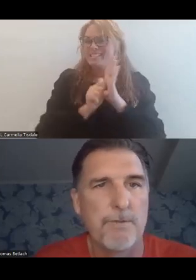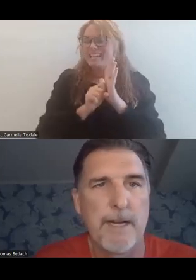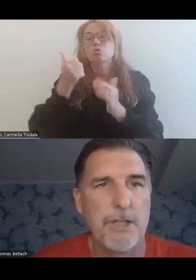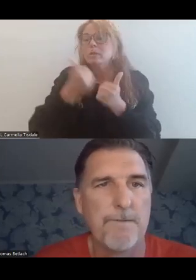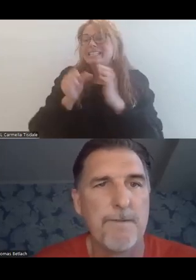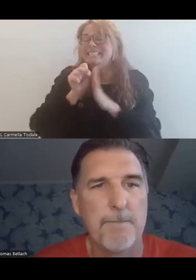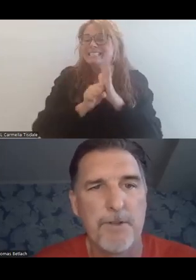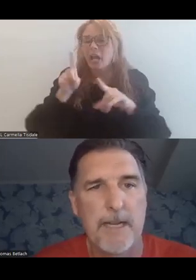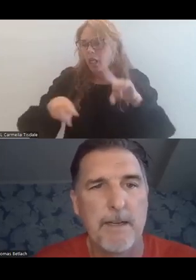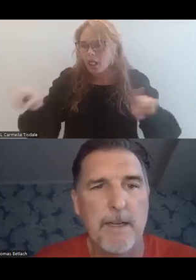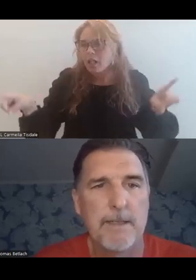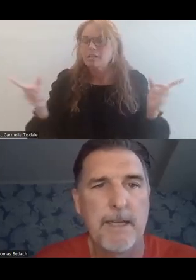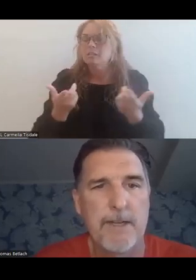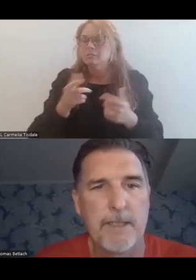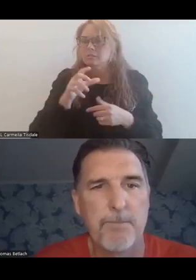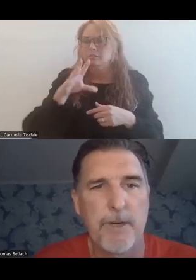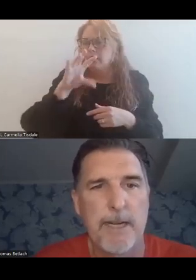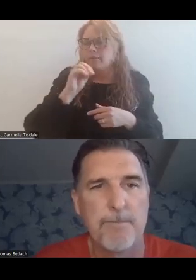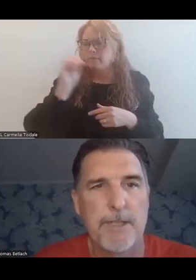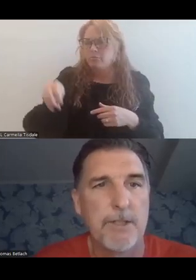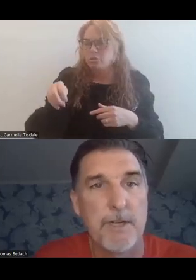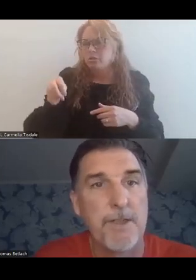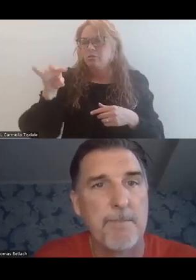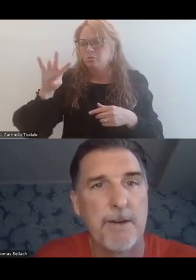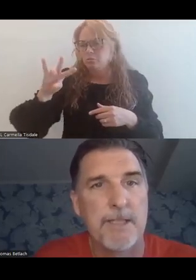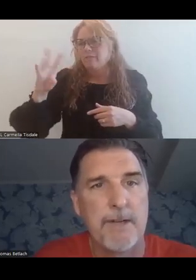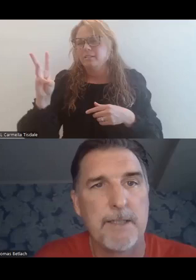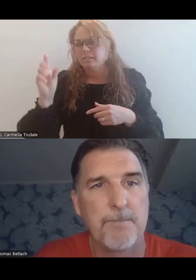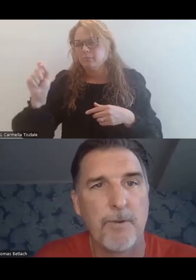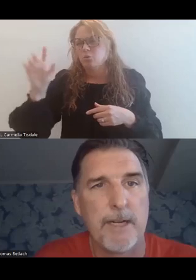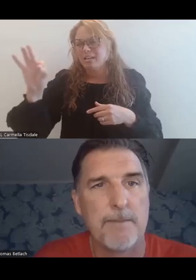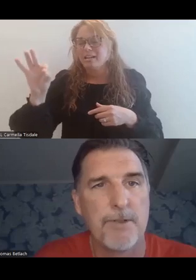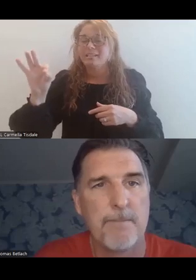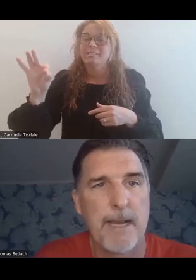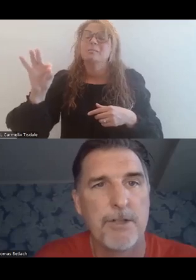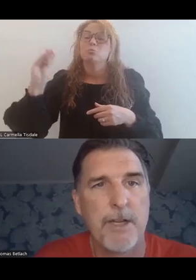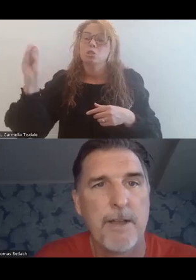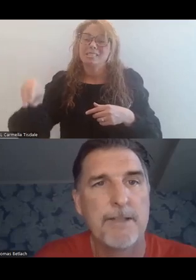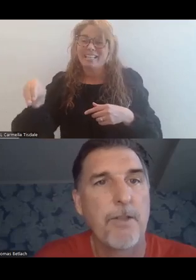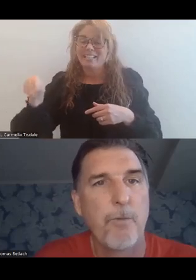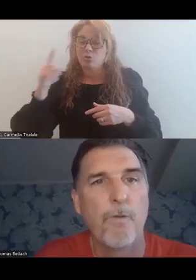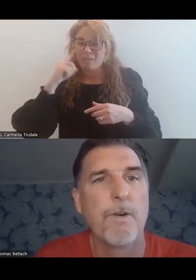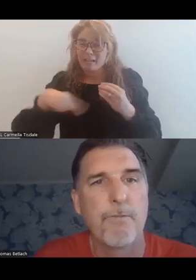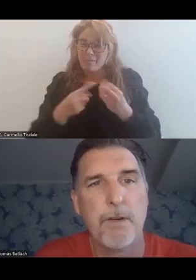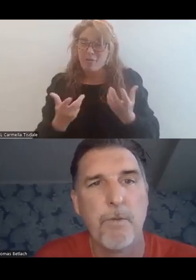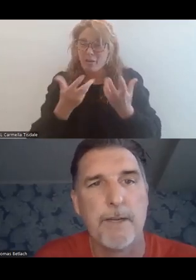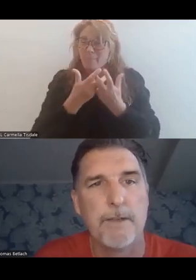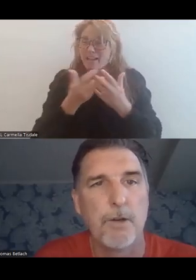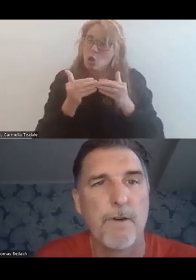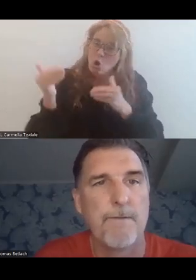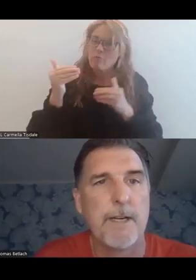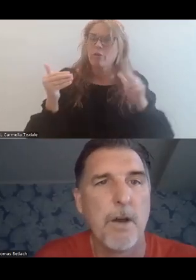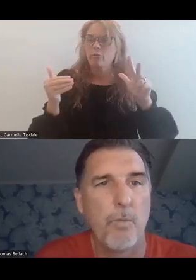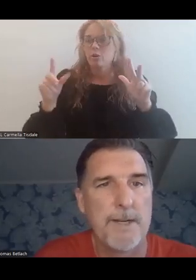through this range of 50% to 76.9%. So when you think about a 76.9% match, that's over a three to